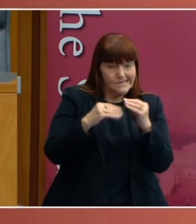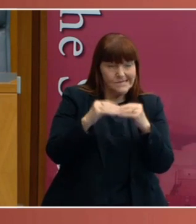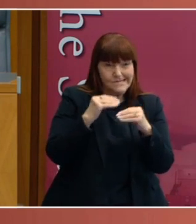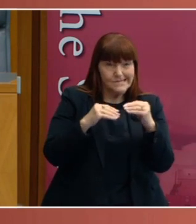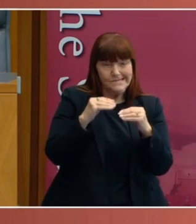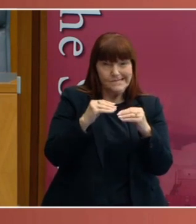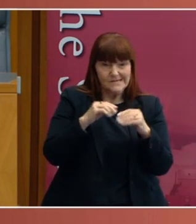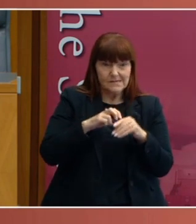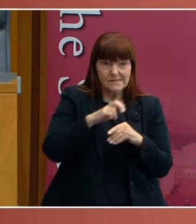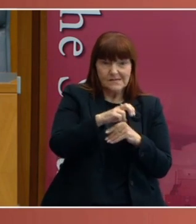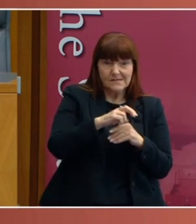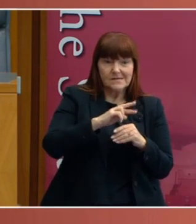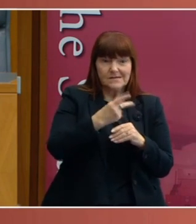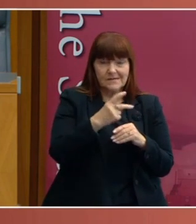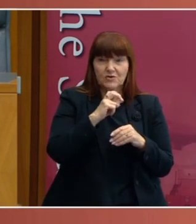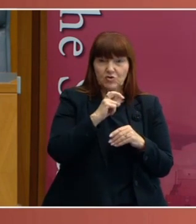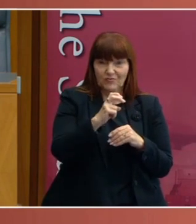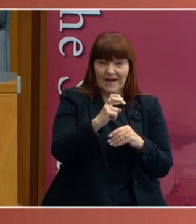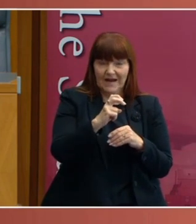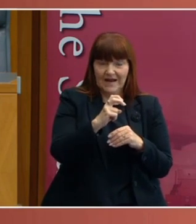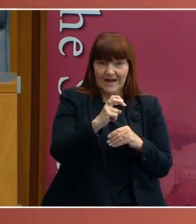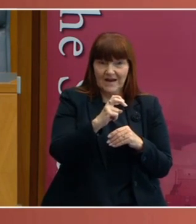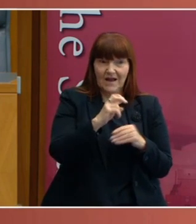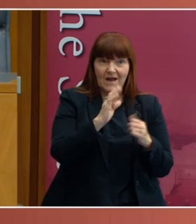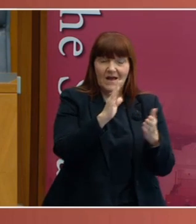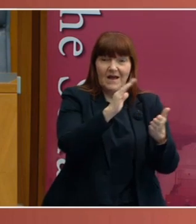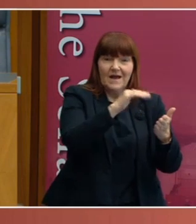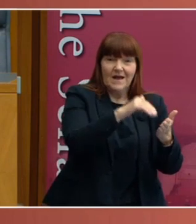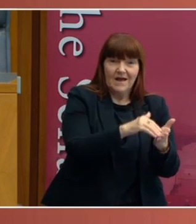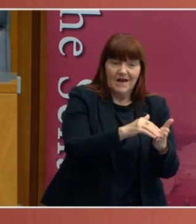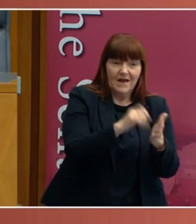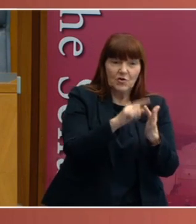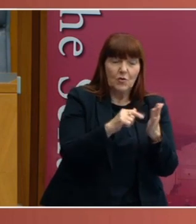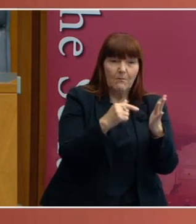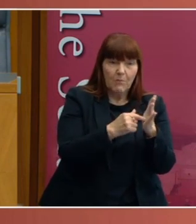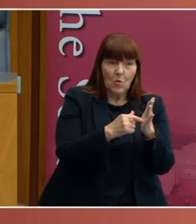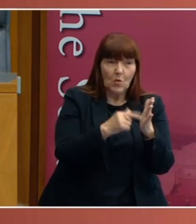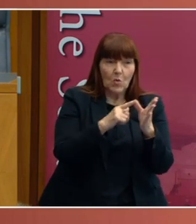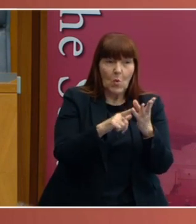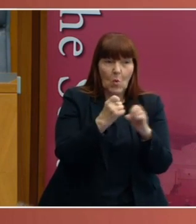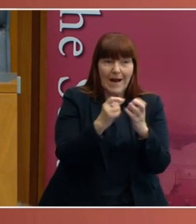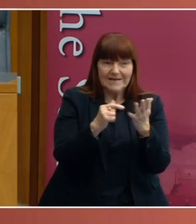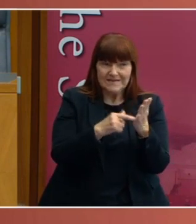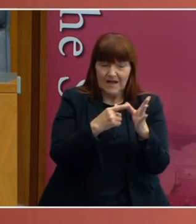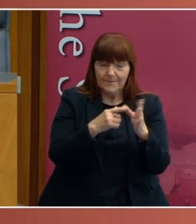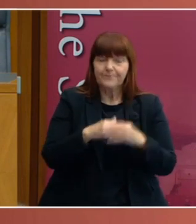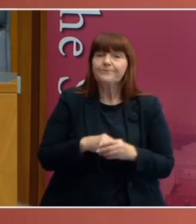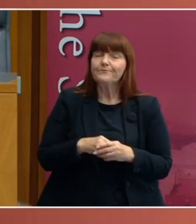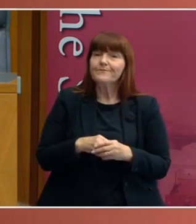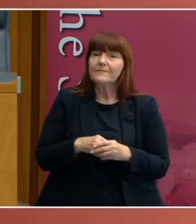on the train there further, and eventually she got all the way to Port Augusta, and